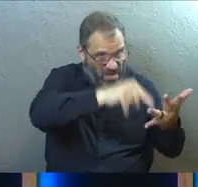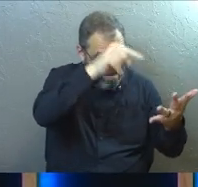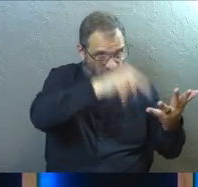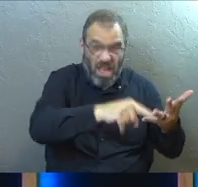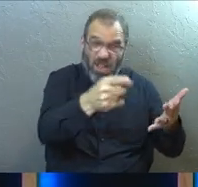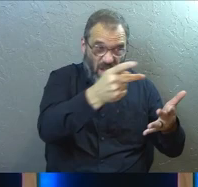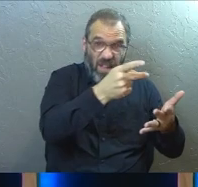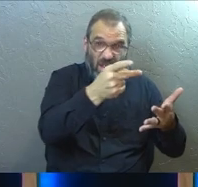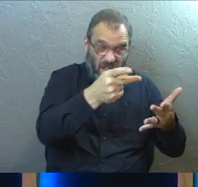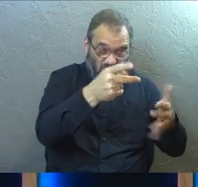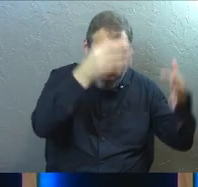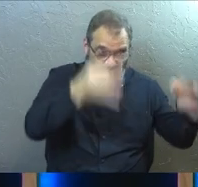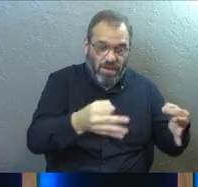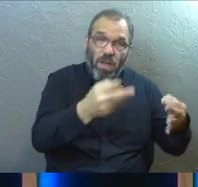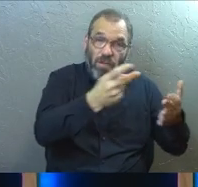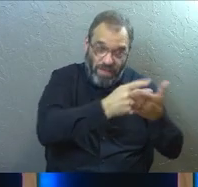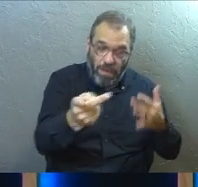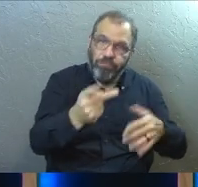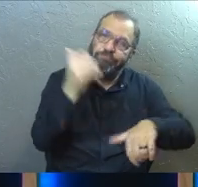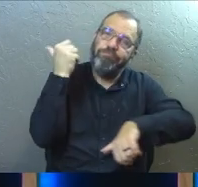if you fail, it's kind of your fault.